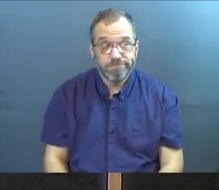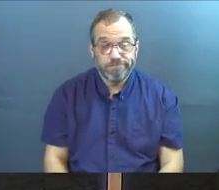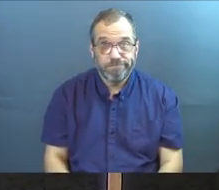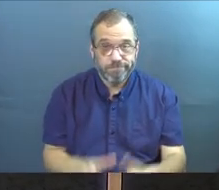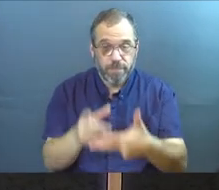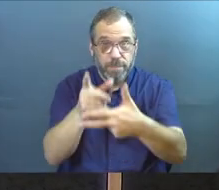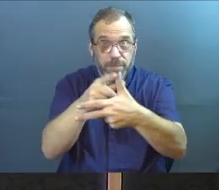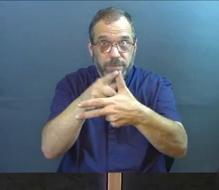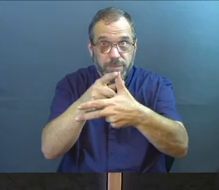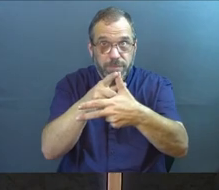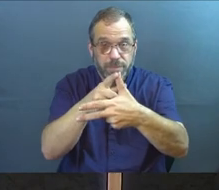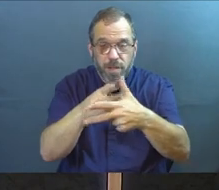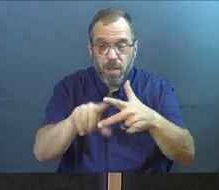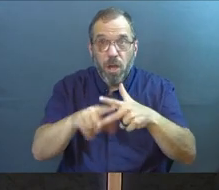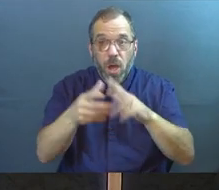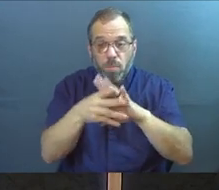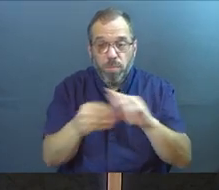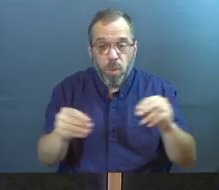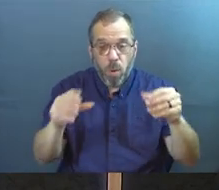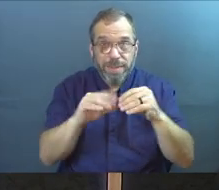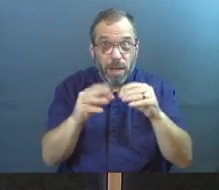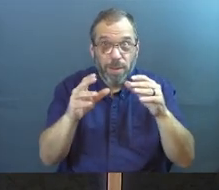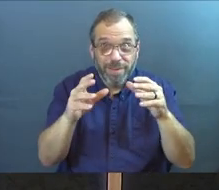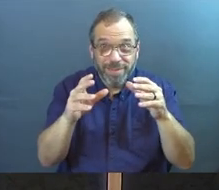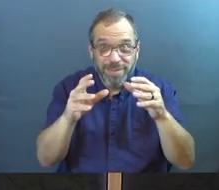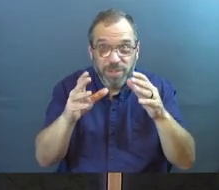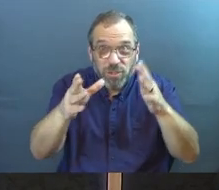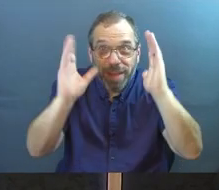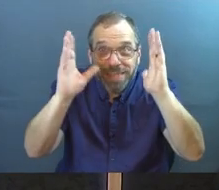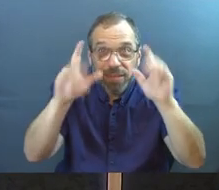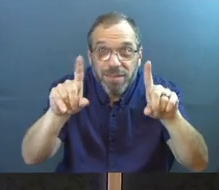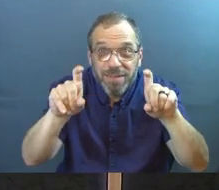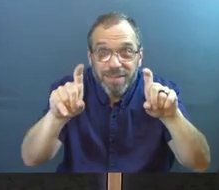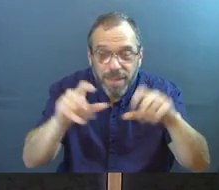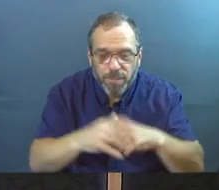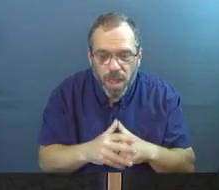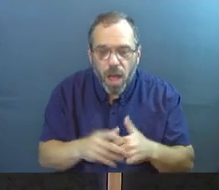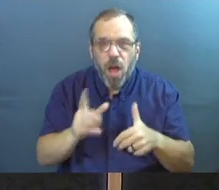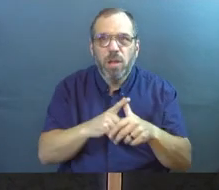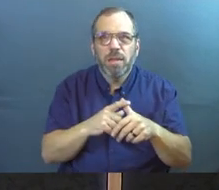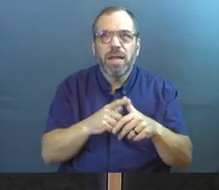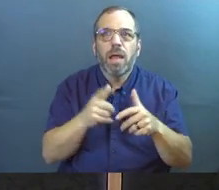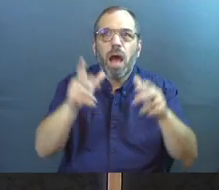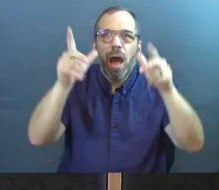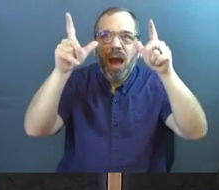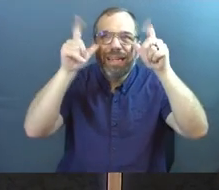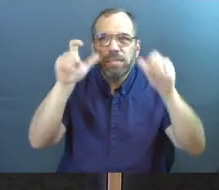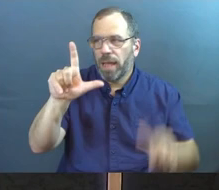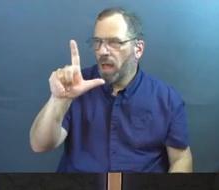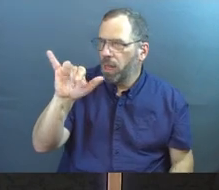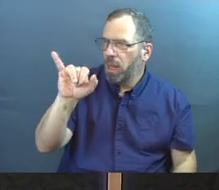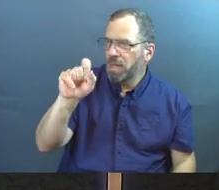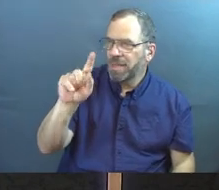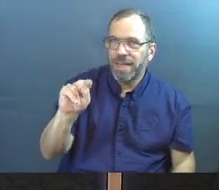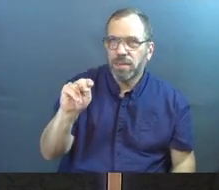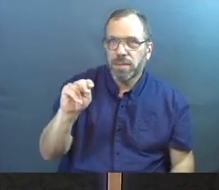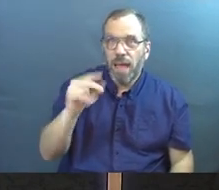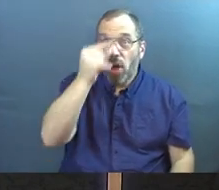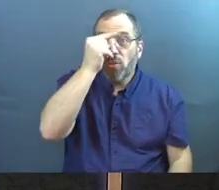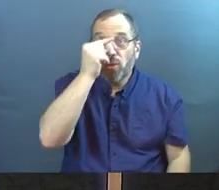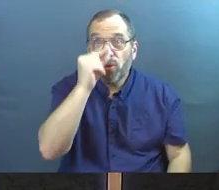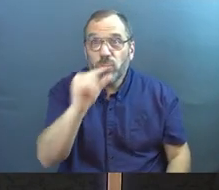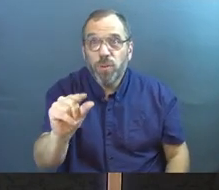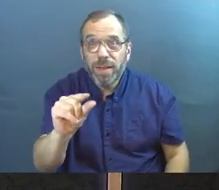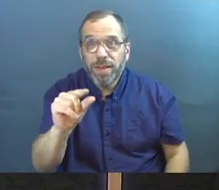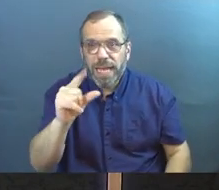First, he began the parable, if you paid attention really, really closely, he said the word listen. The Greek there